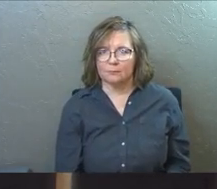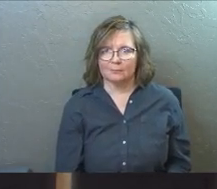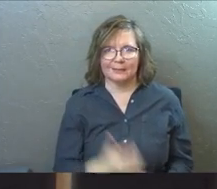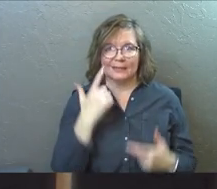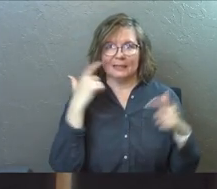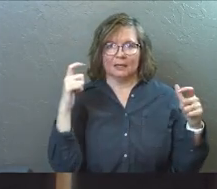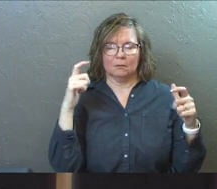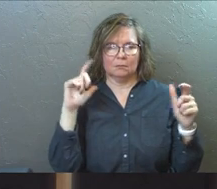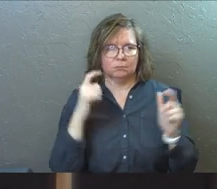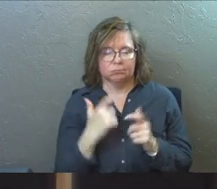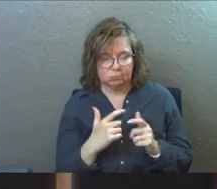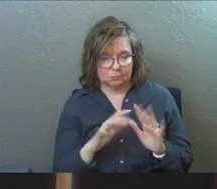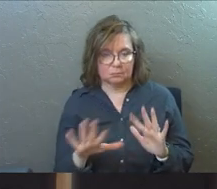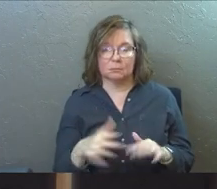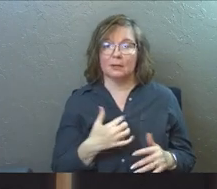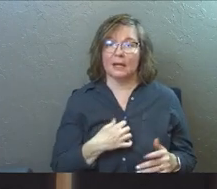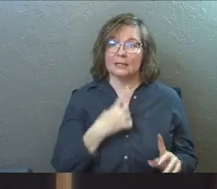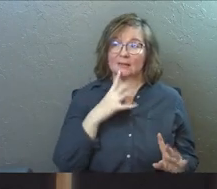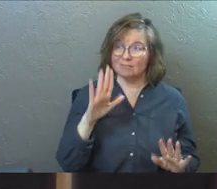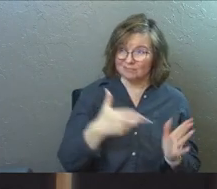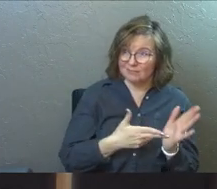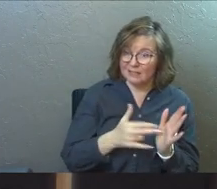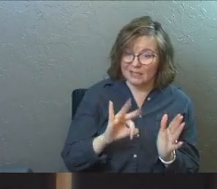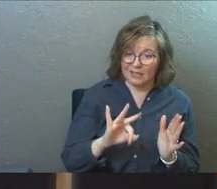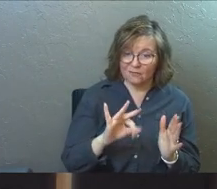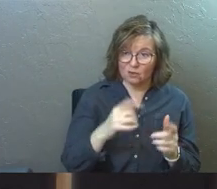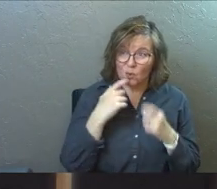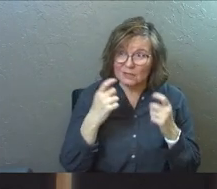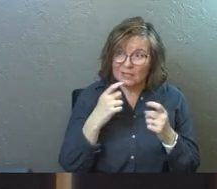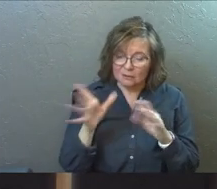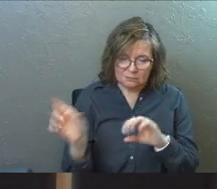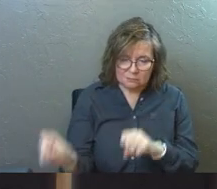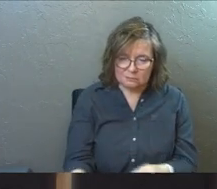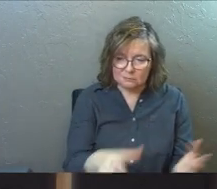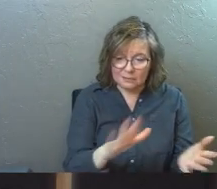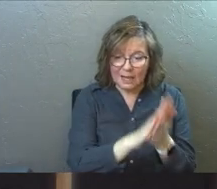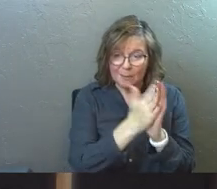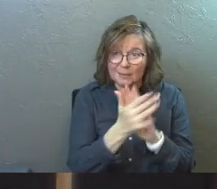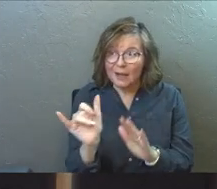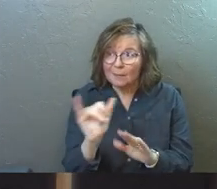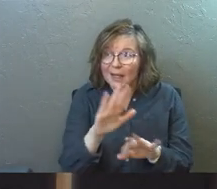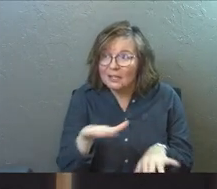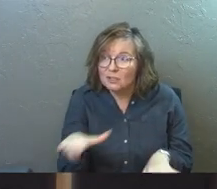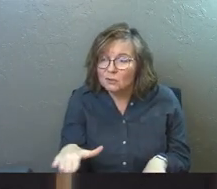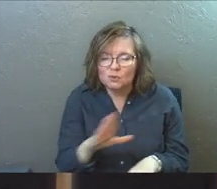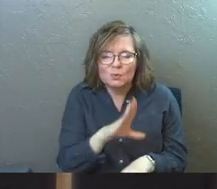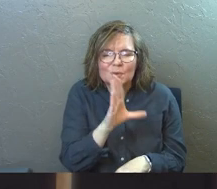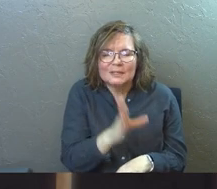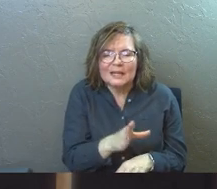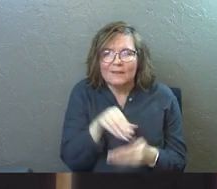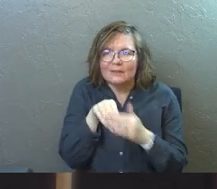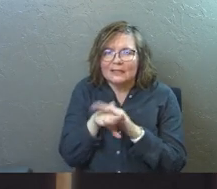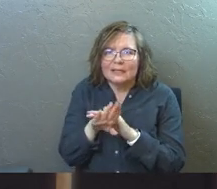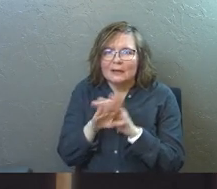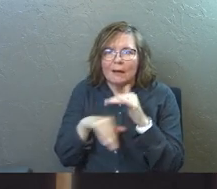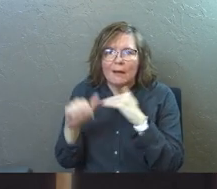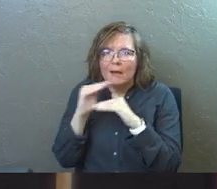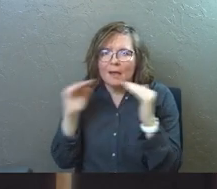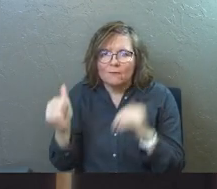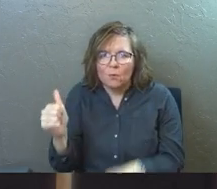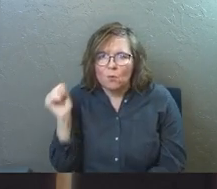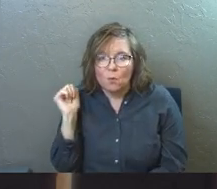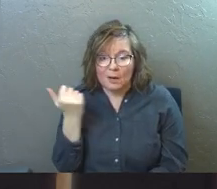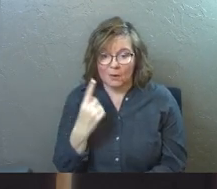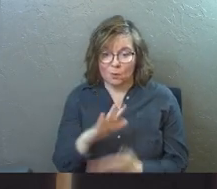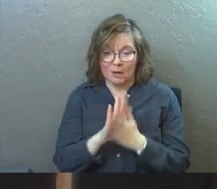Egos. Then he said, I tell you the truth. Unless you turn from your sins and become like little children, you will never get into the kingdom of heaven.